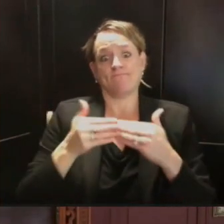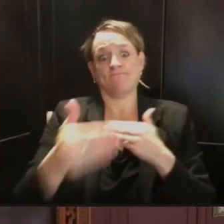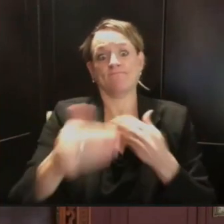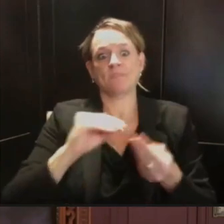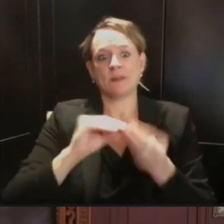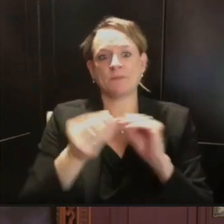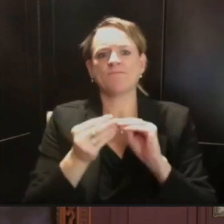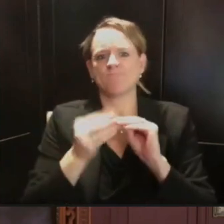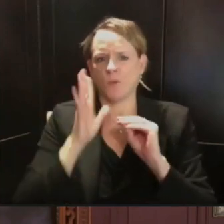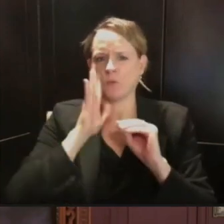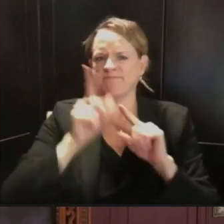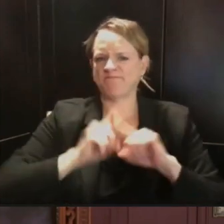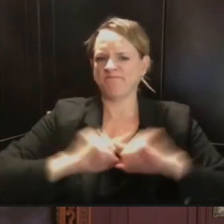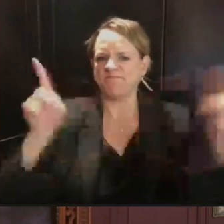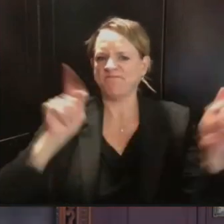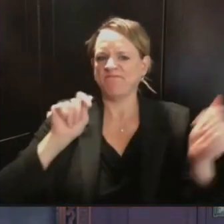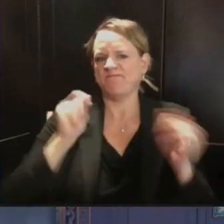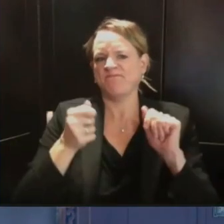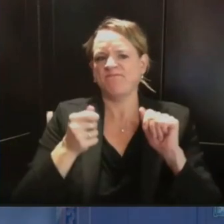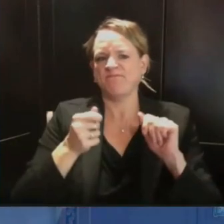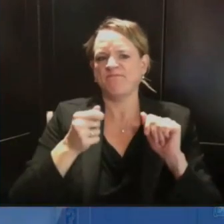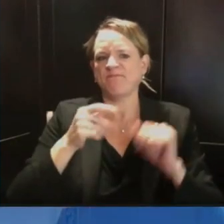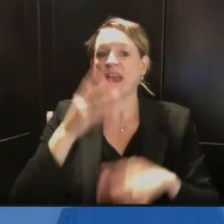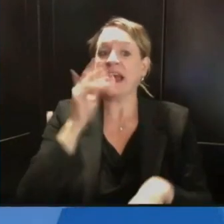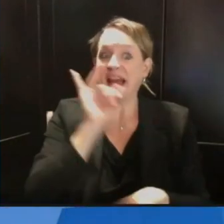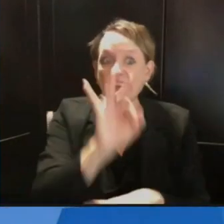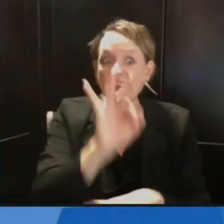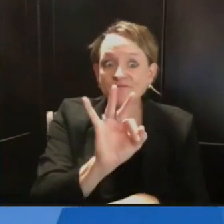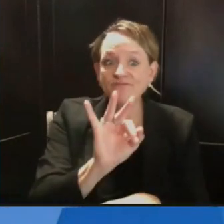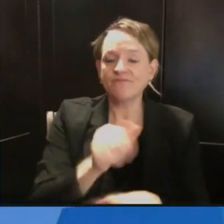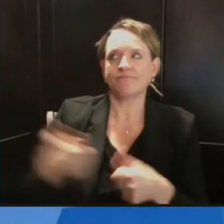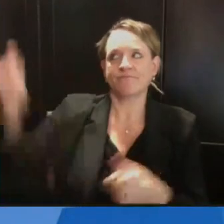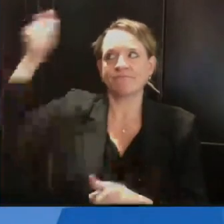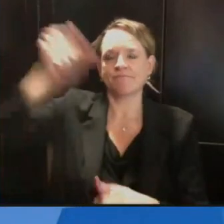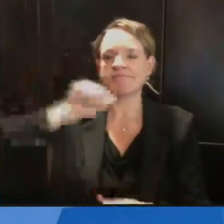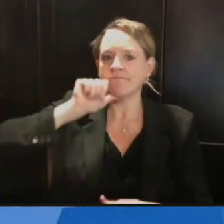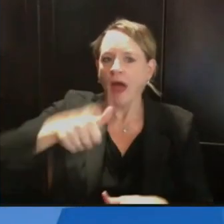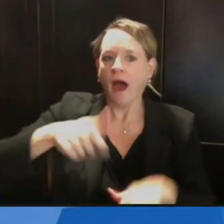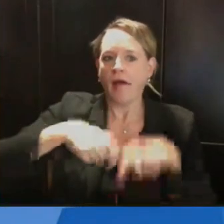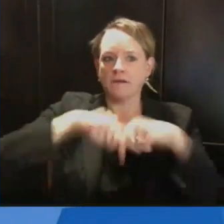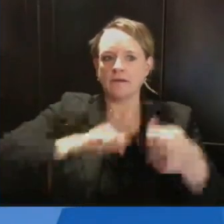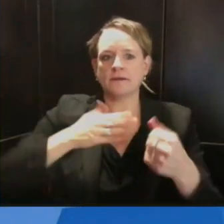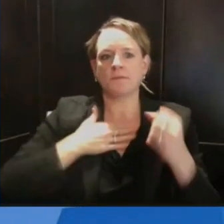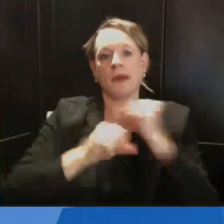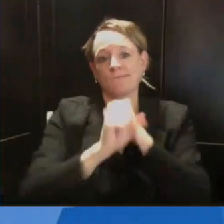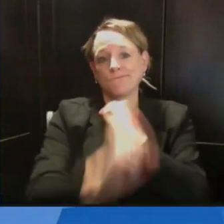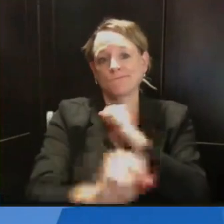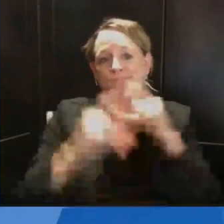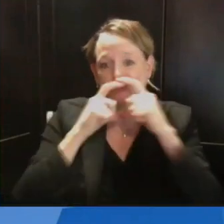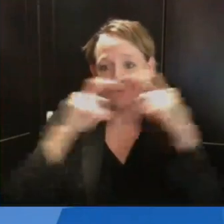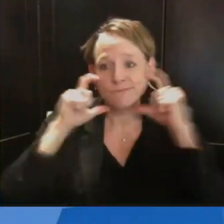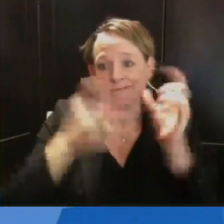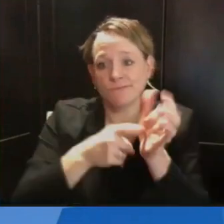happen. Thank you, Kent. Now to Mitchell Schmidt from the Wisconsin State Journal. Mitchell?